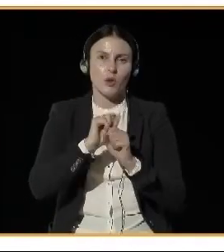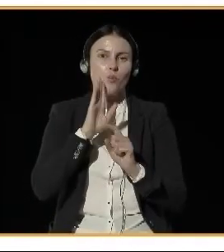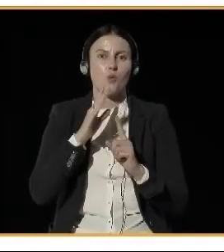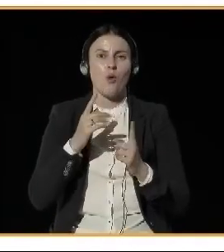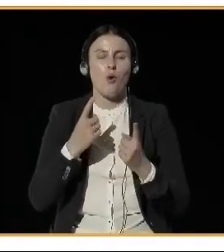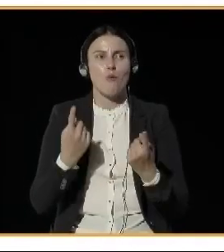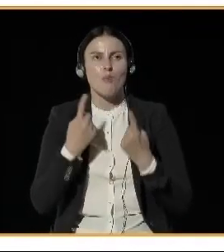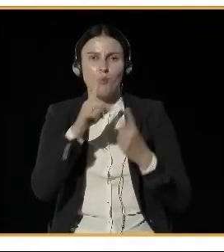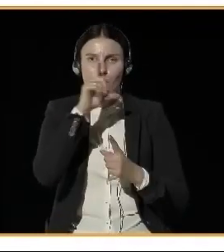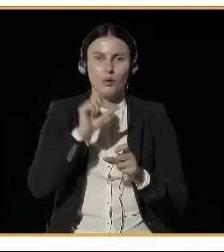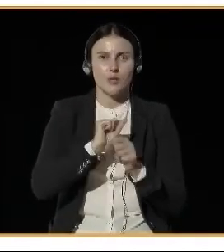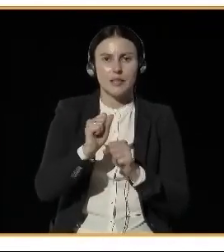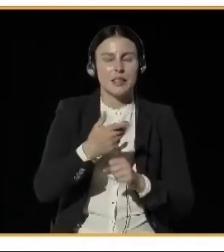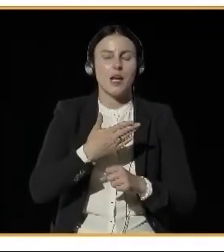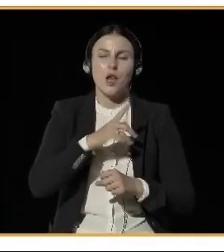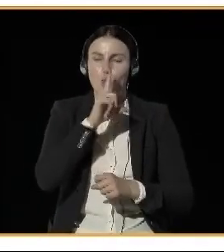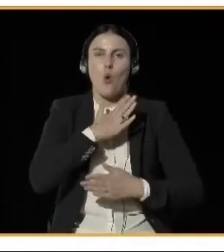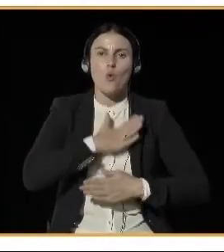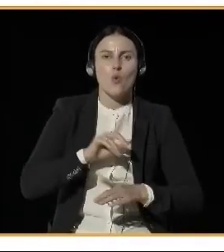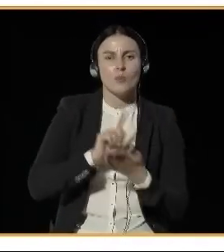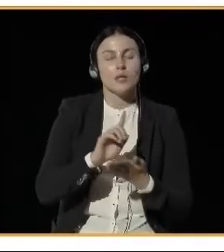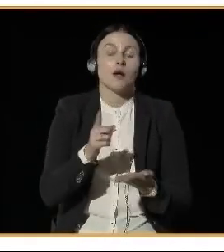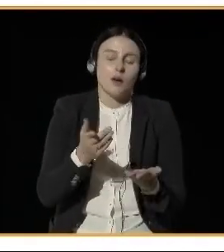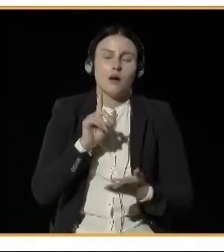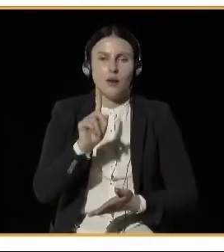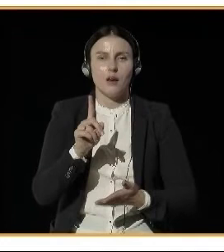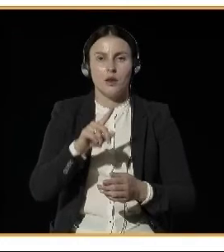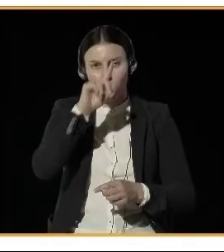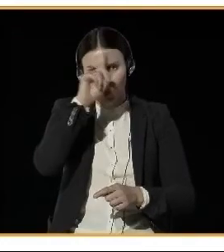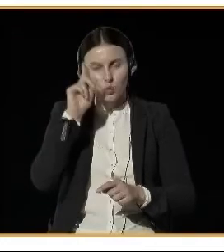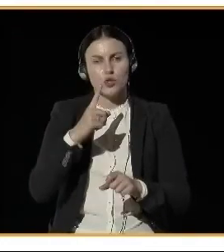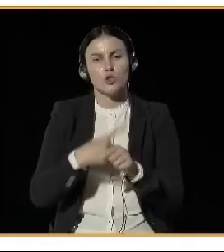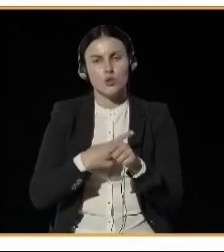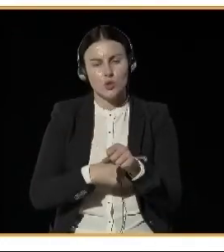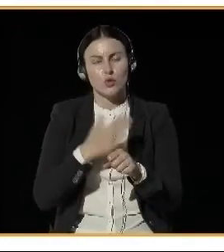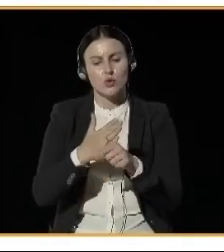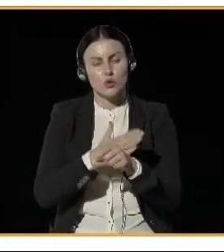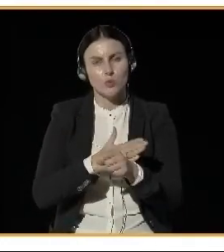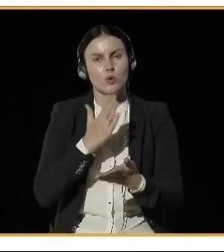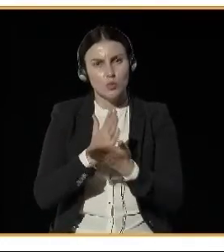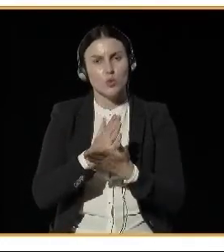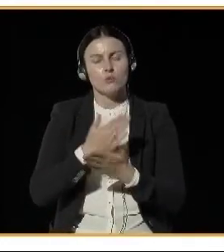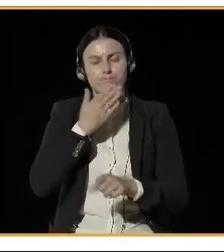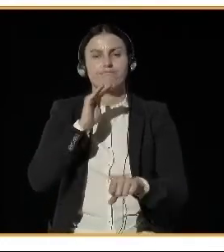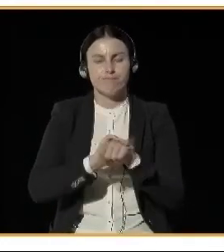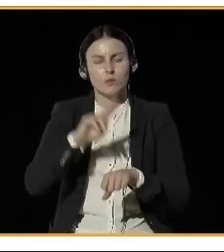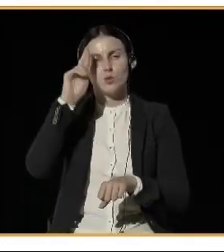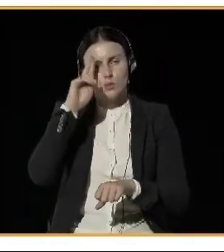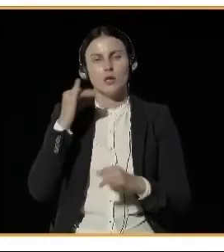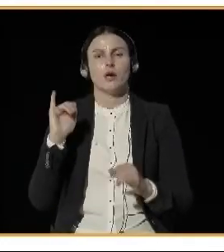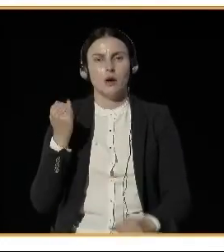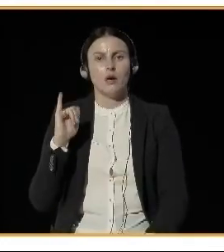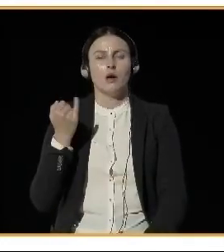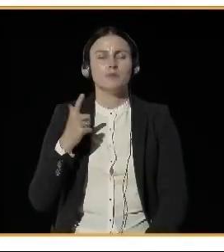But gradually, people have accepted it and they see that the air quality is improving. And they see